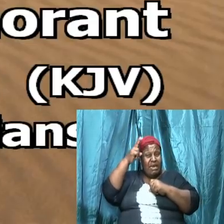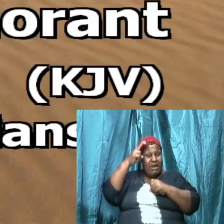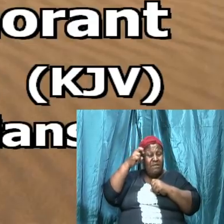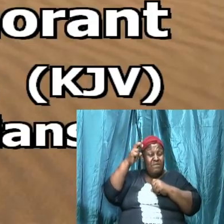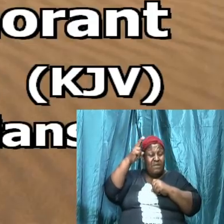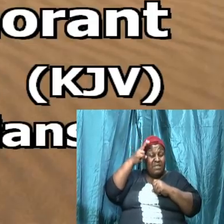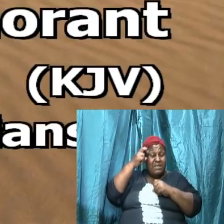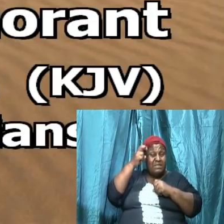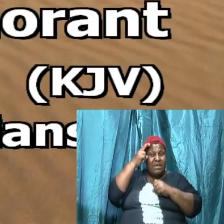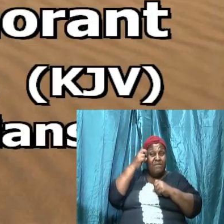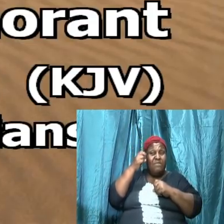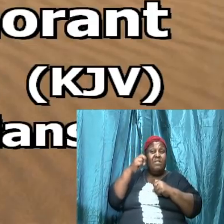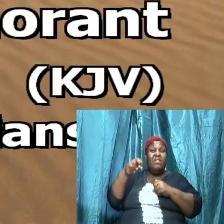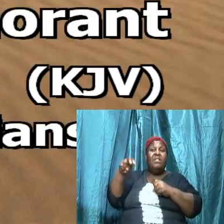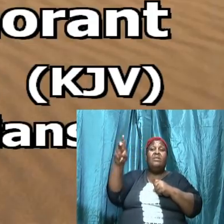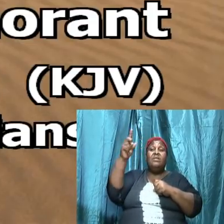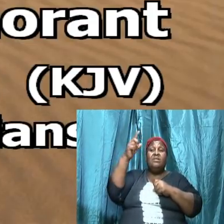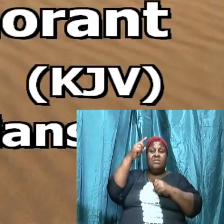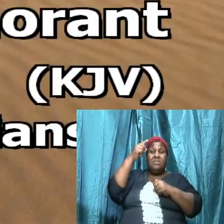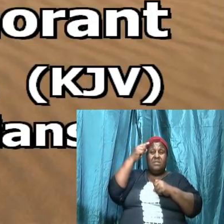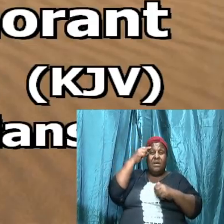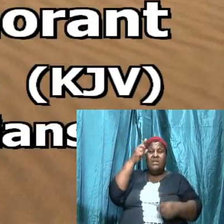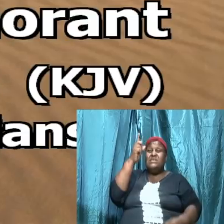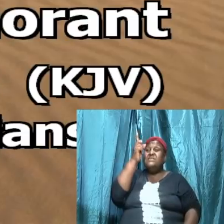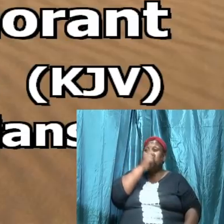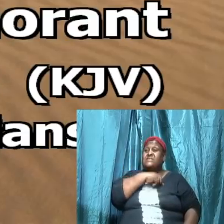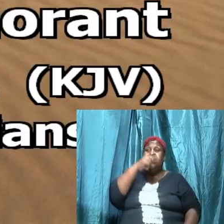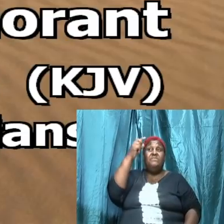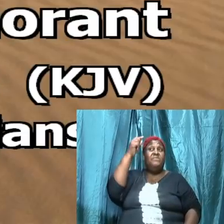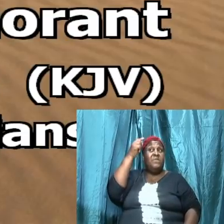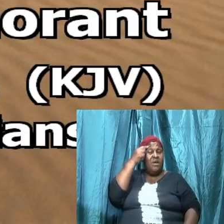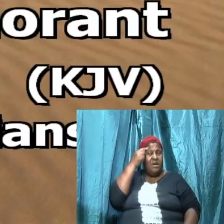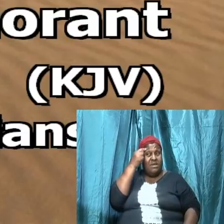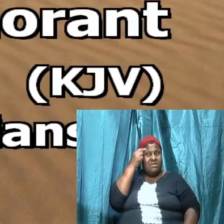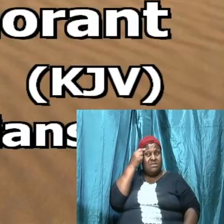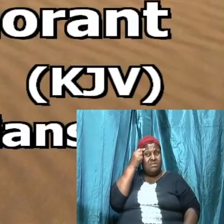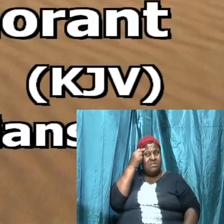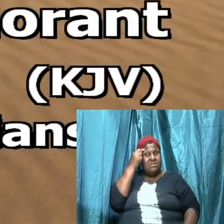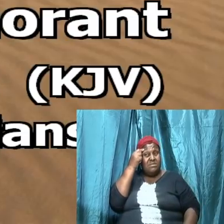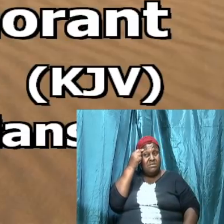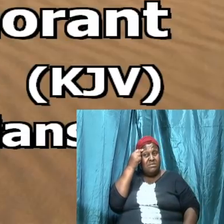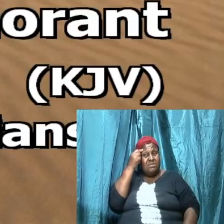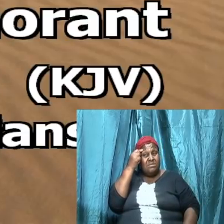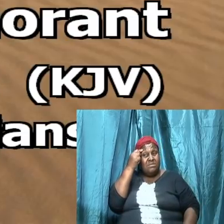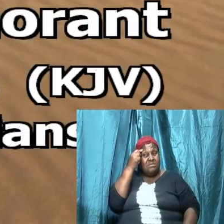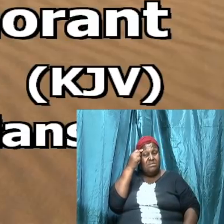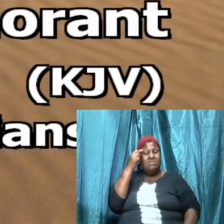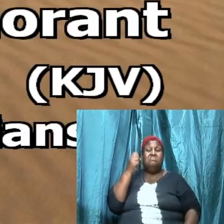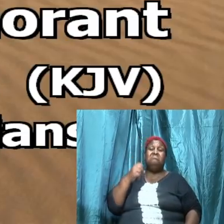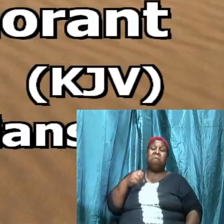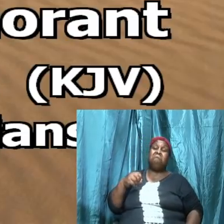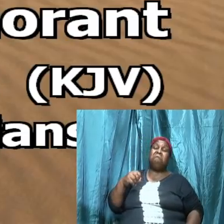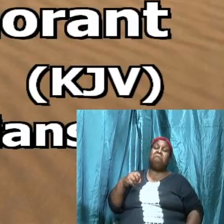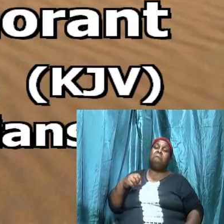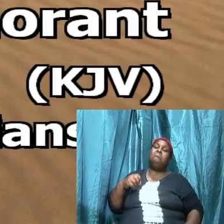matter N O E M A T A which also comes from another Greek word NOS N O U S and that